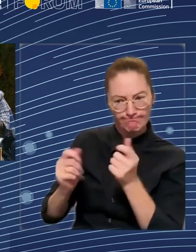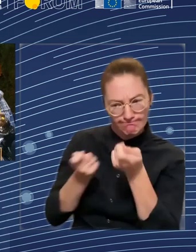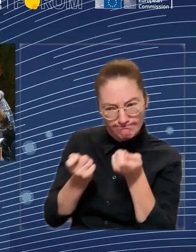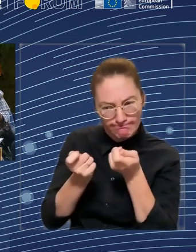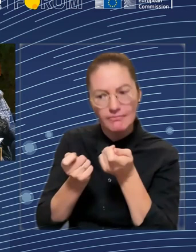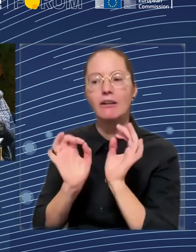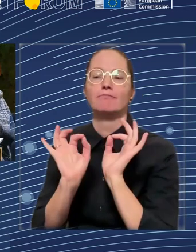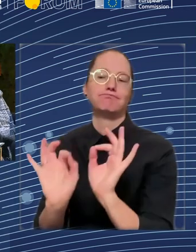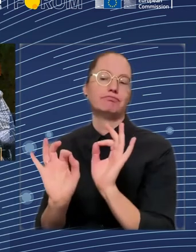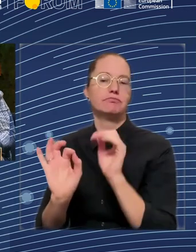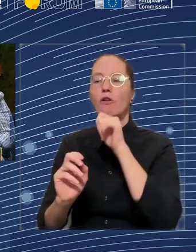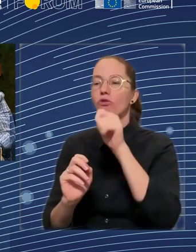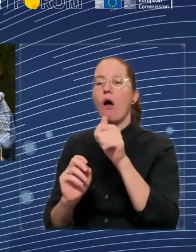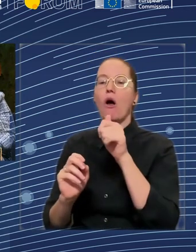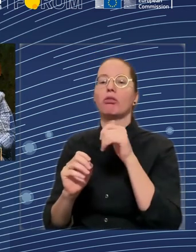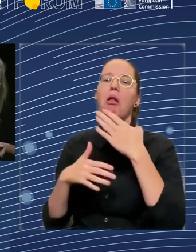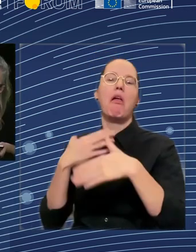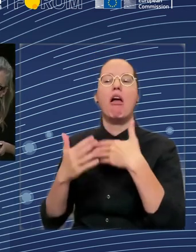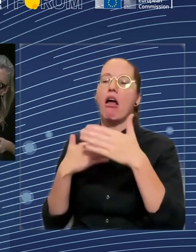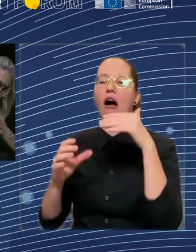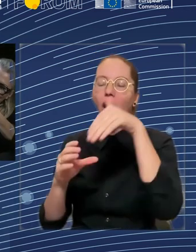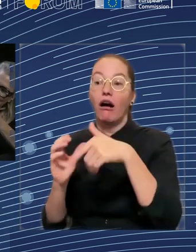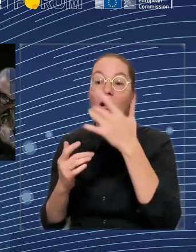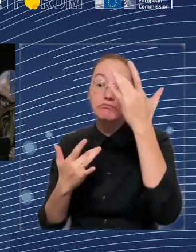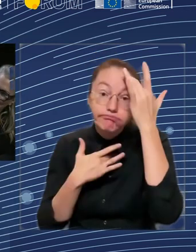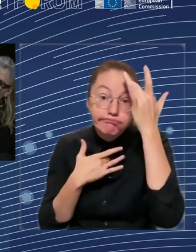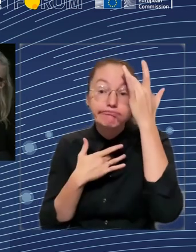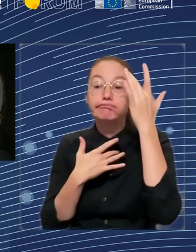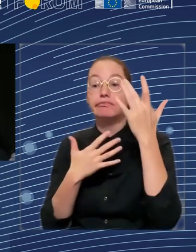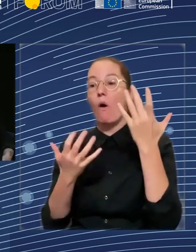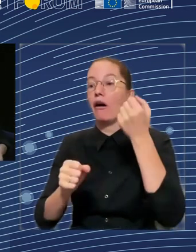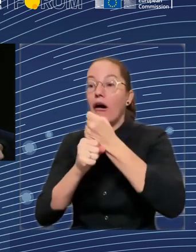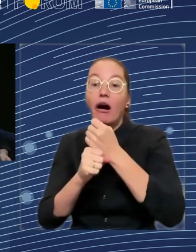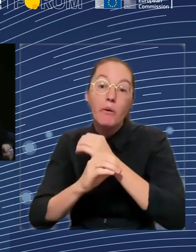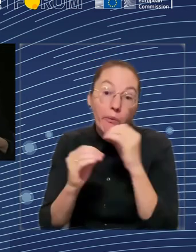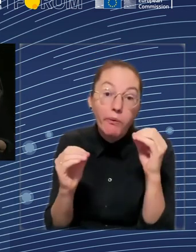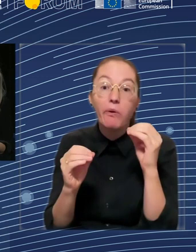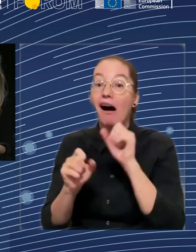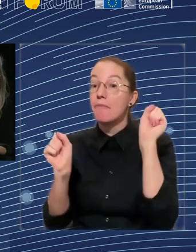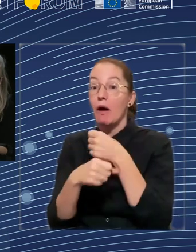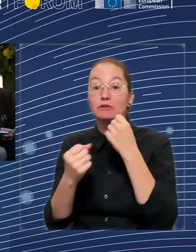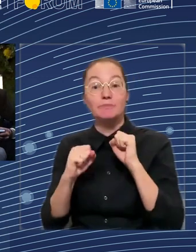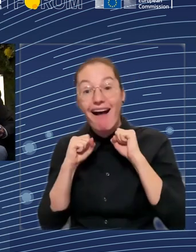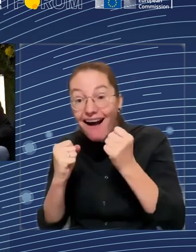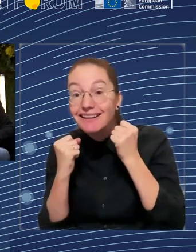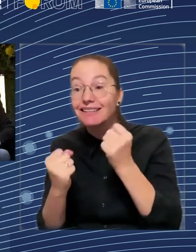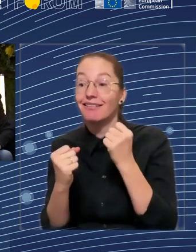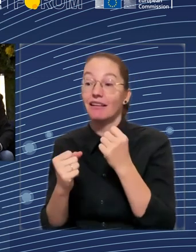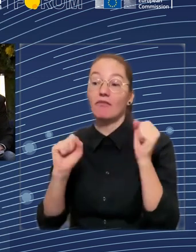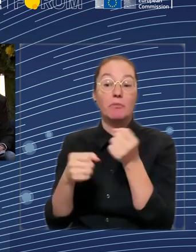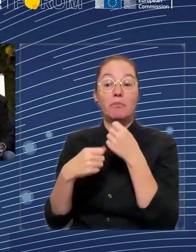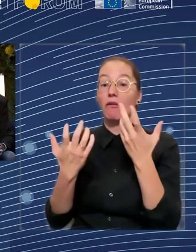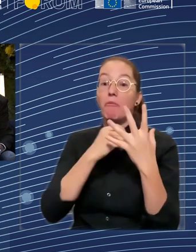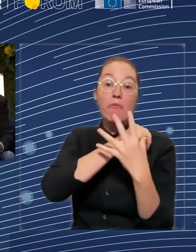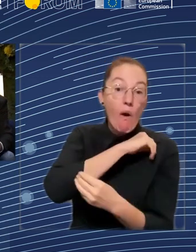important that we act that way. Kenneth, sorry, did you want to also... Yeah, this is a very interesting